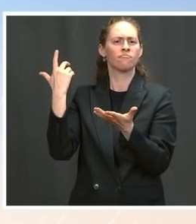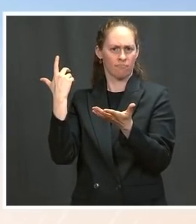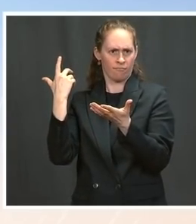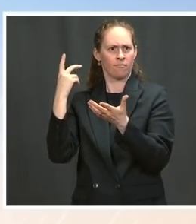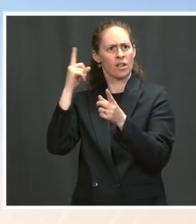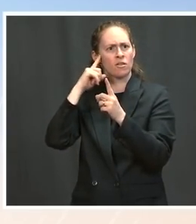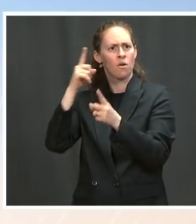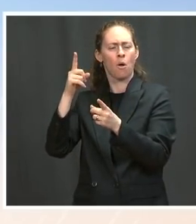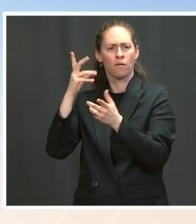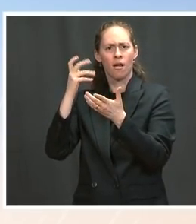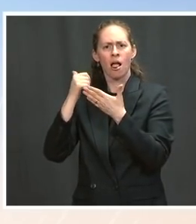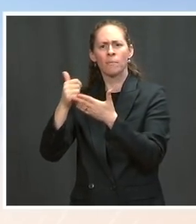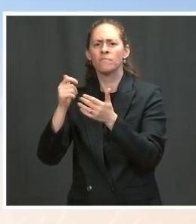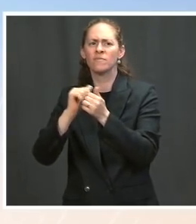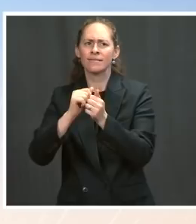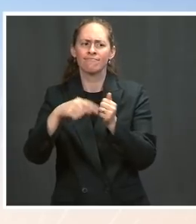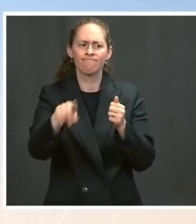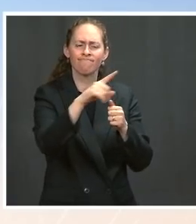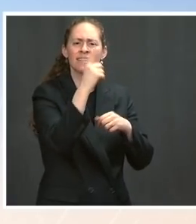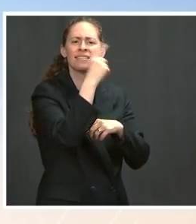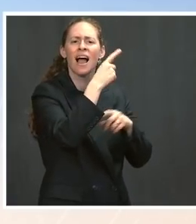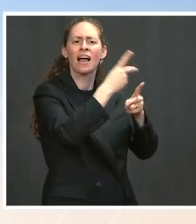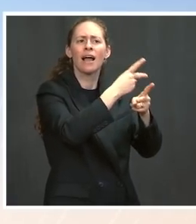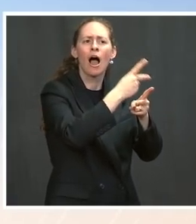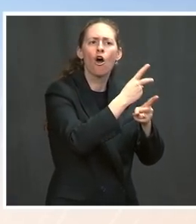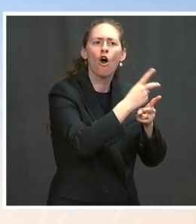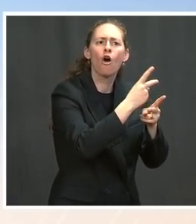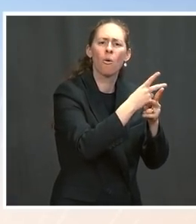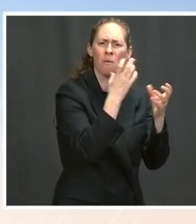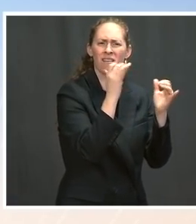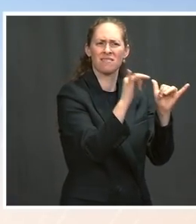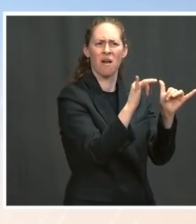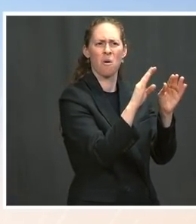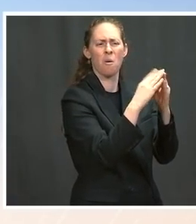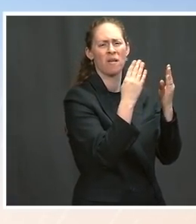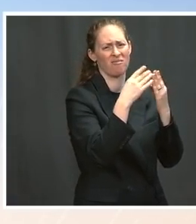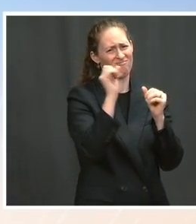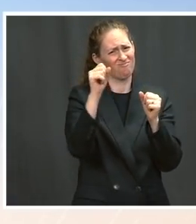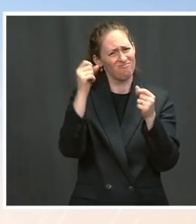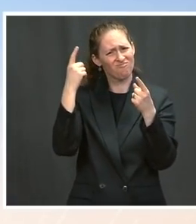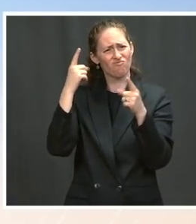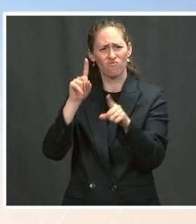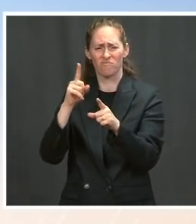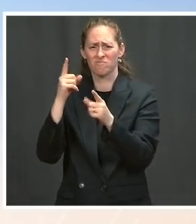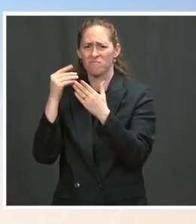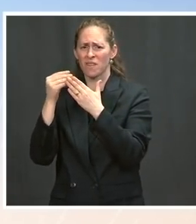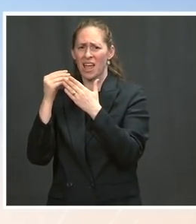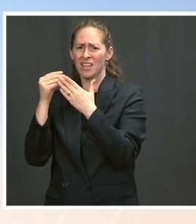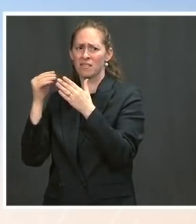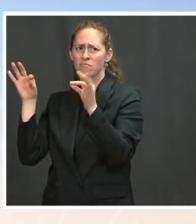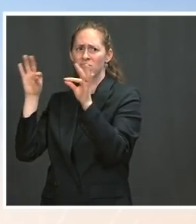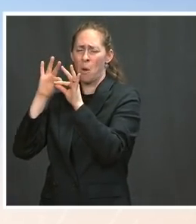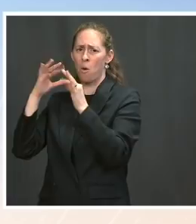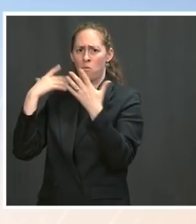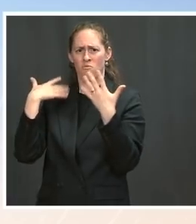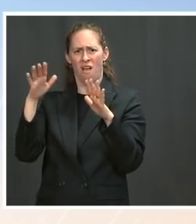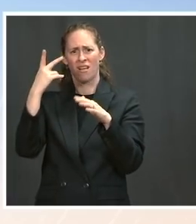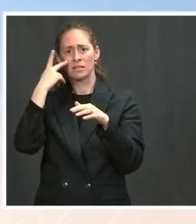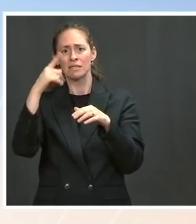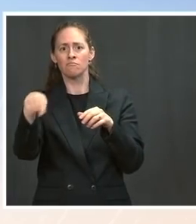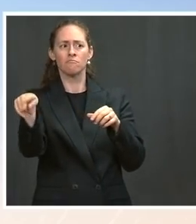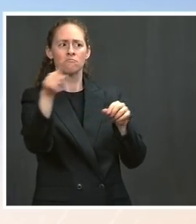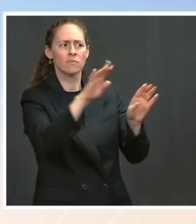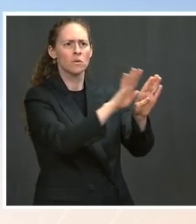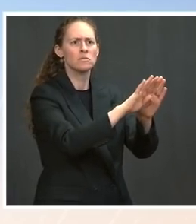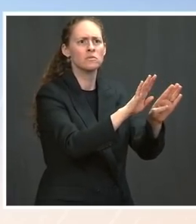funding is, of course, a critical step for childcare centers around the country. You're right that the next step